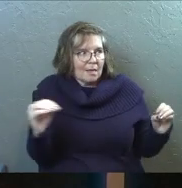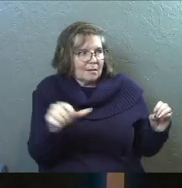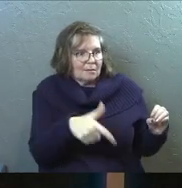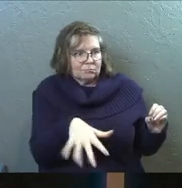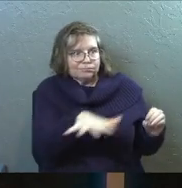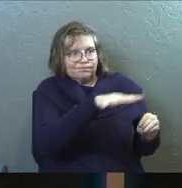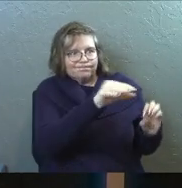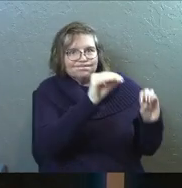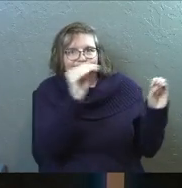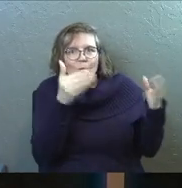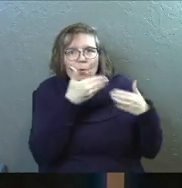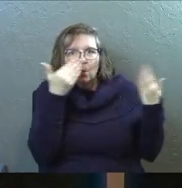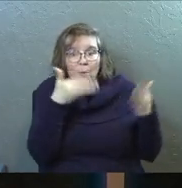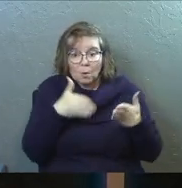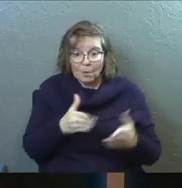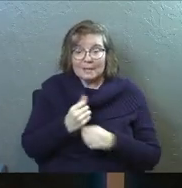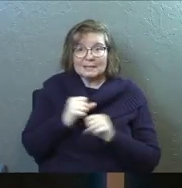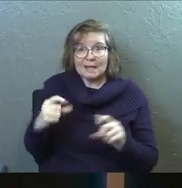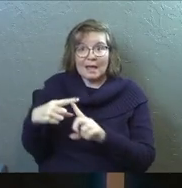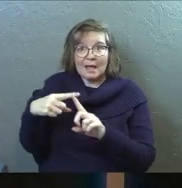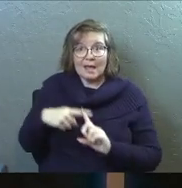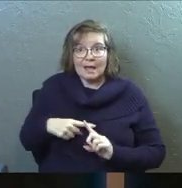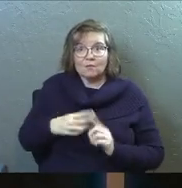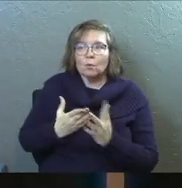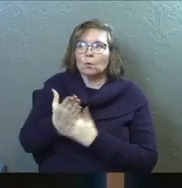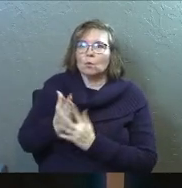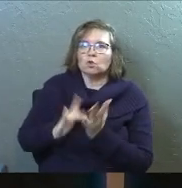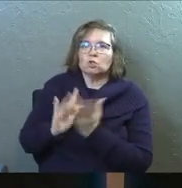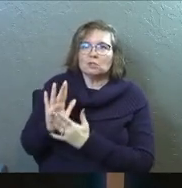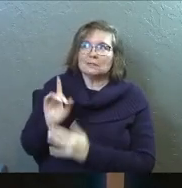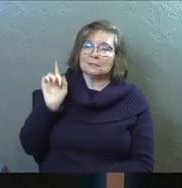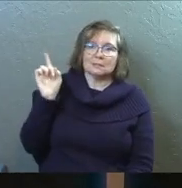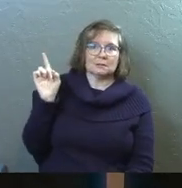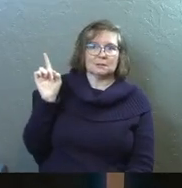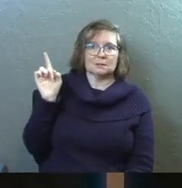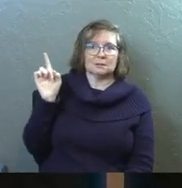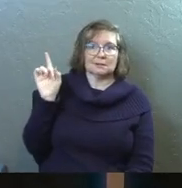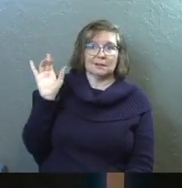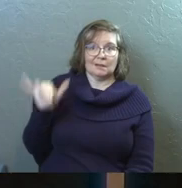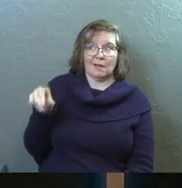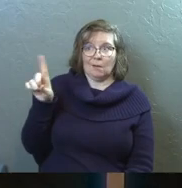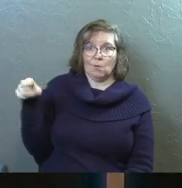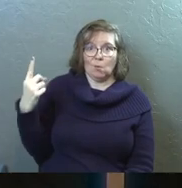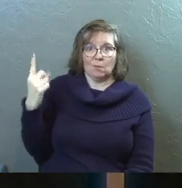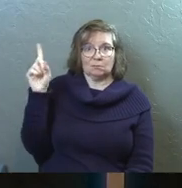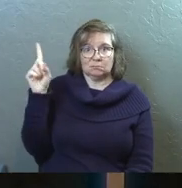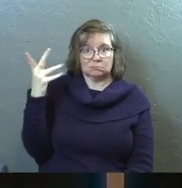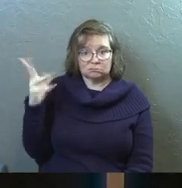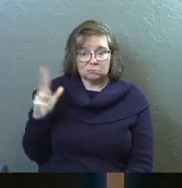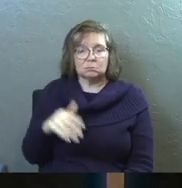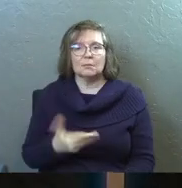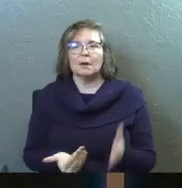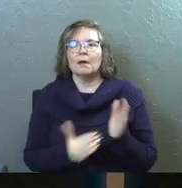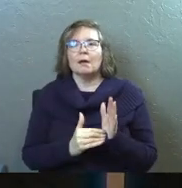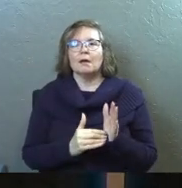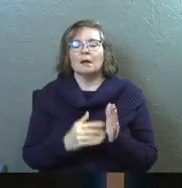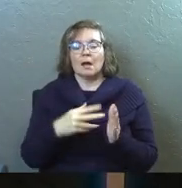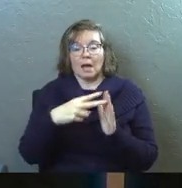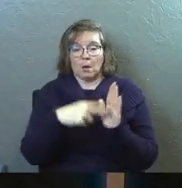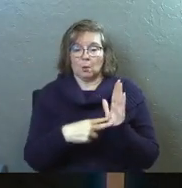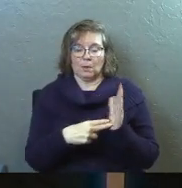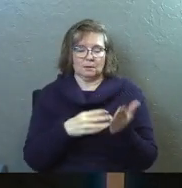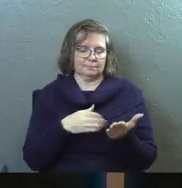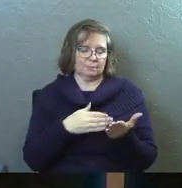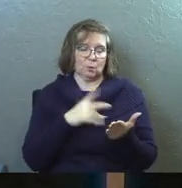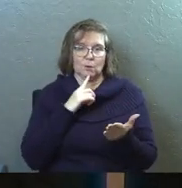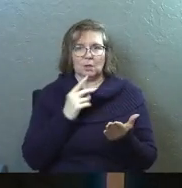that authority. The only way that we are saved is through Jesus, is by Jesus. And again, I read